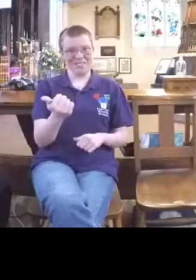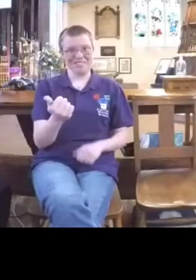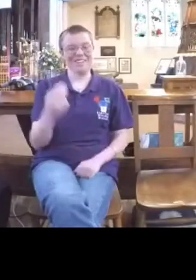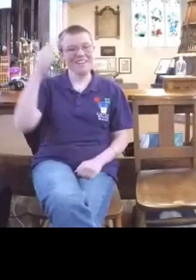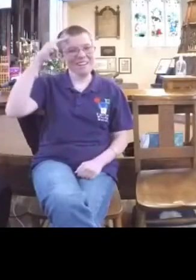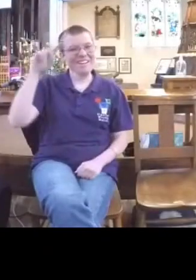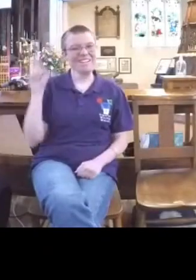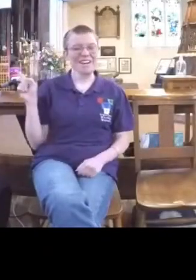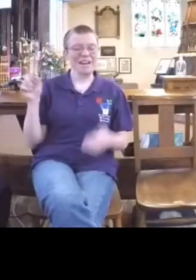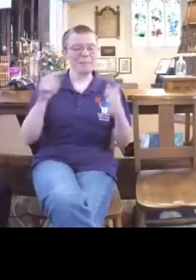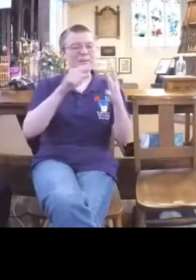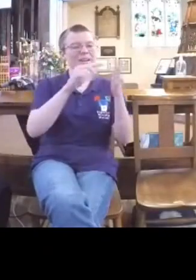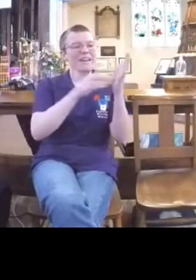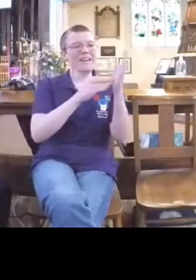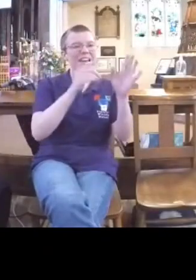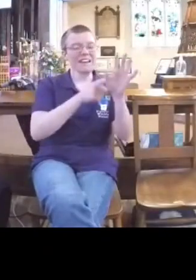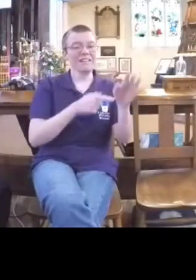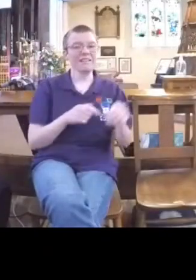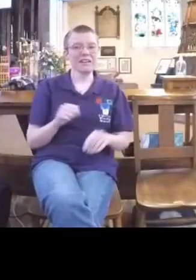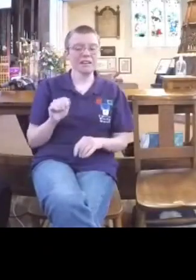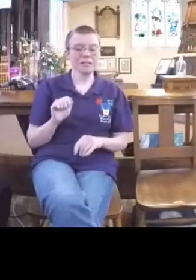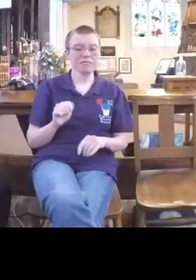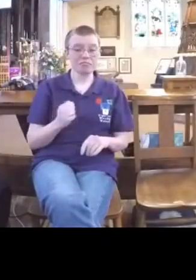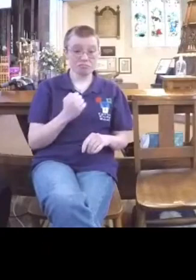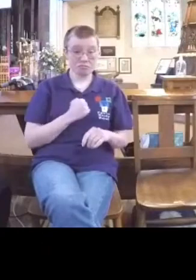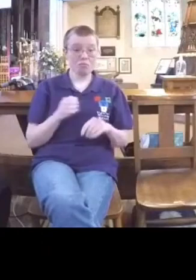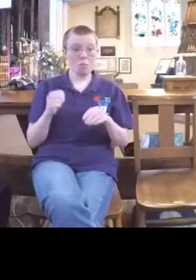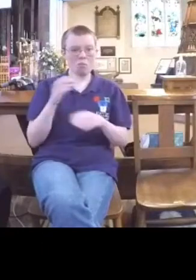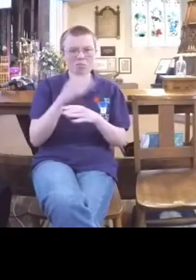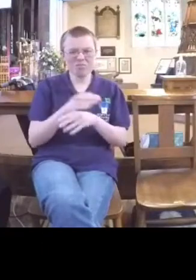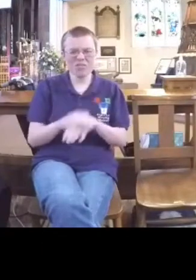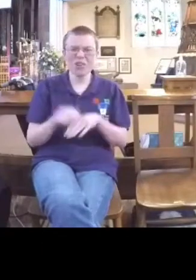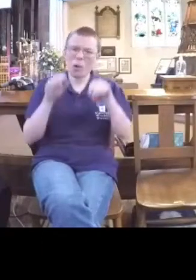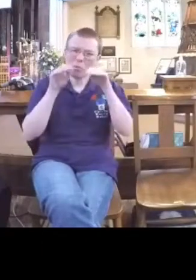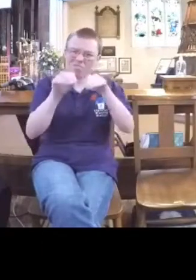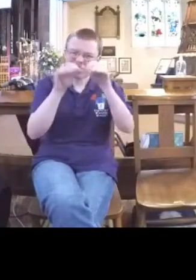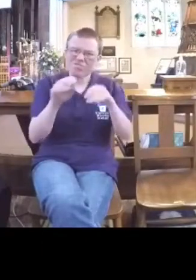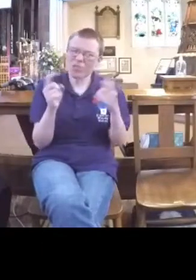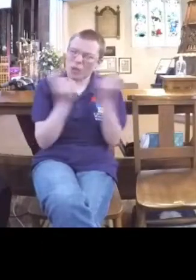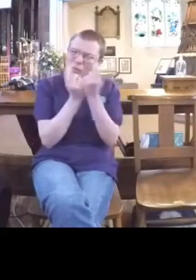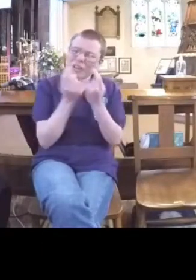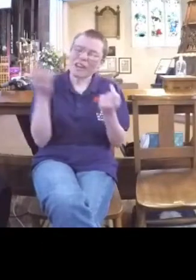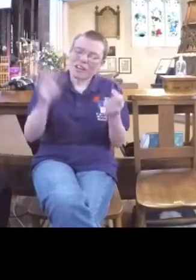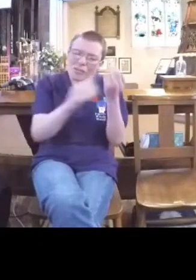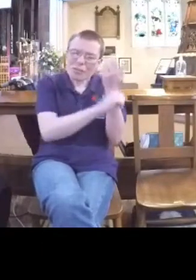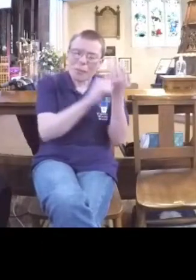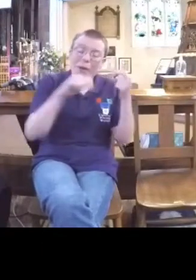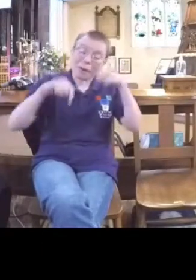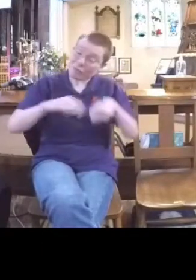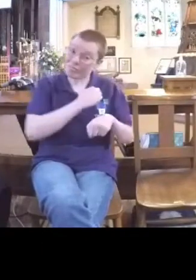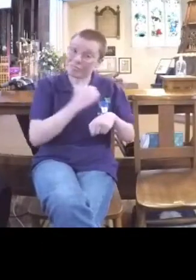My name's Izzy and it's my job to try and teach you something from the Bible this morning. And